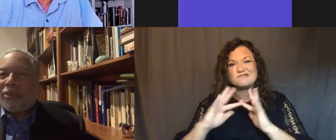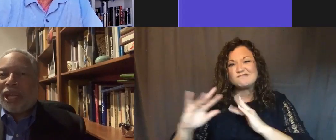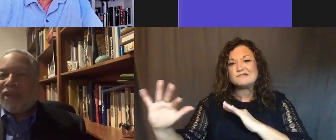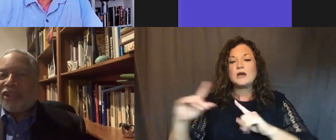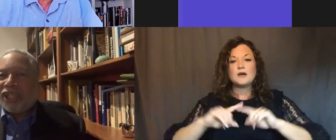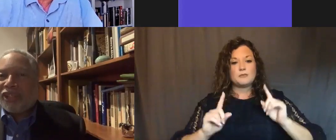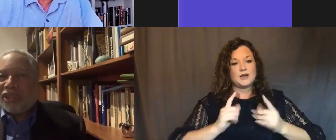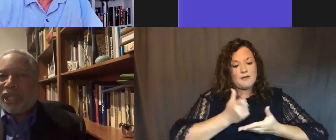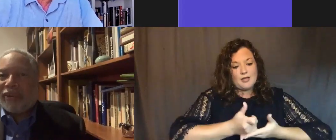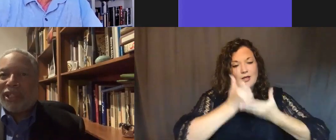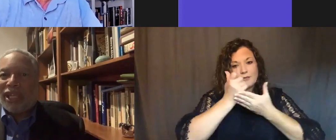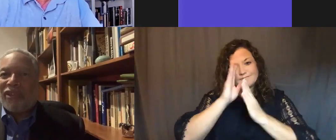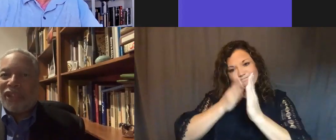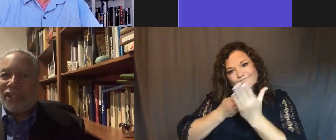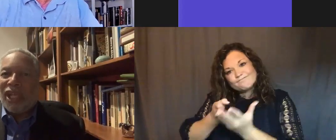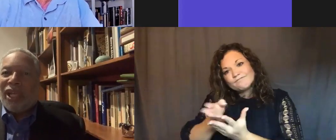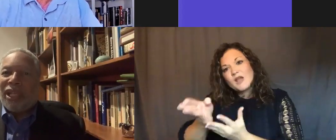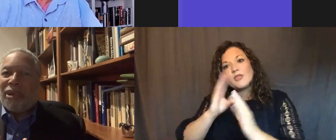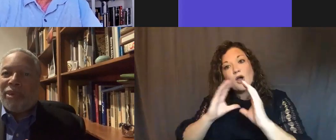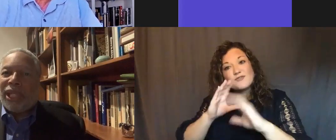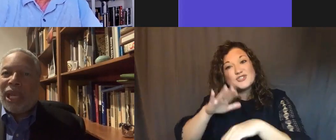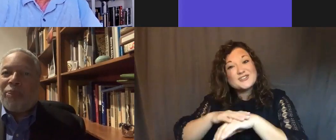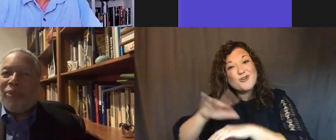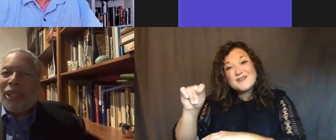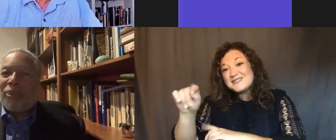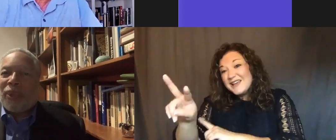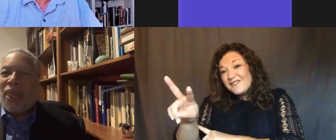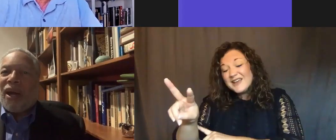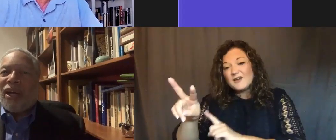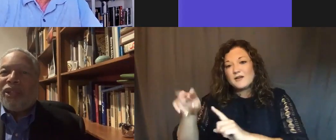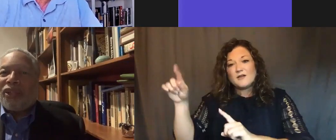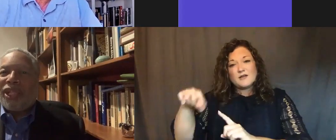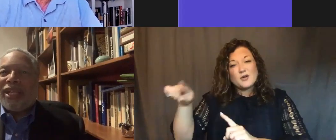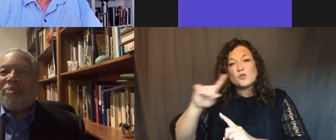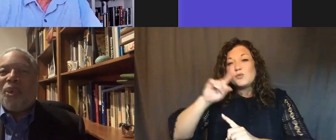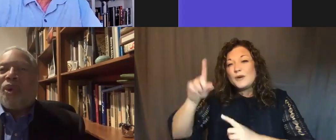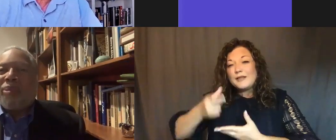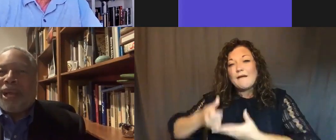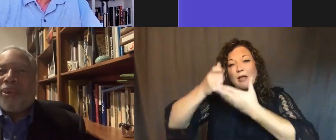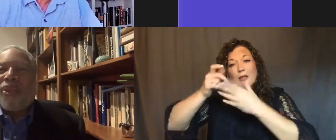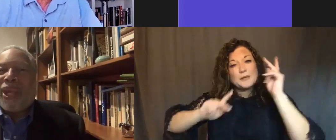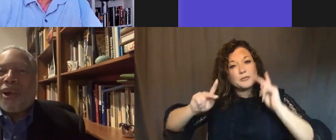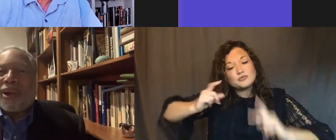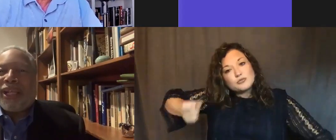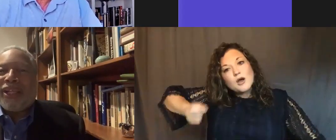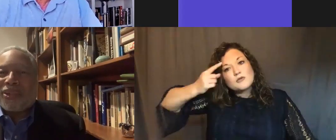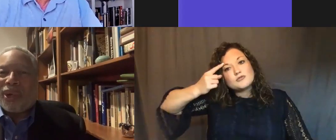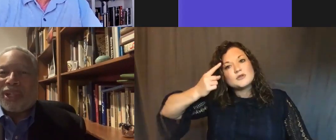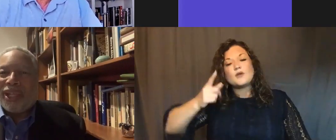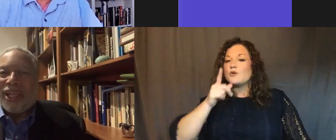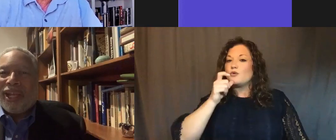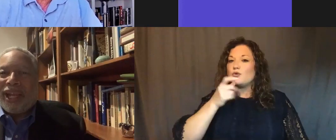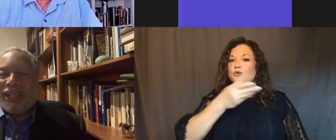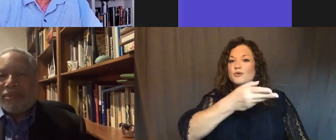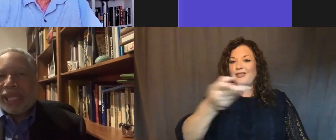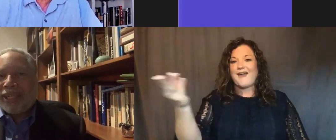to shape the conversation that you hear on television, that we're really helping people understand more about who they are historically.